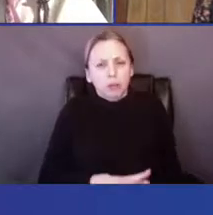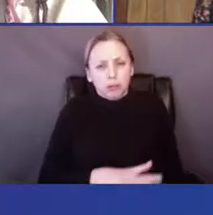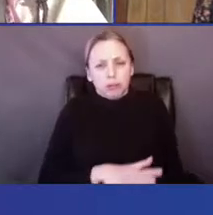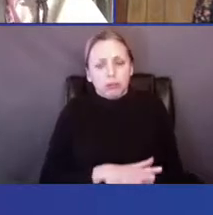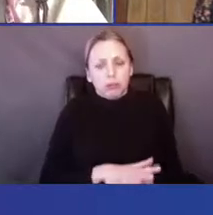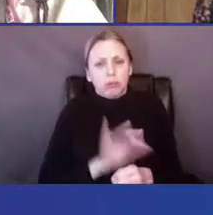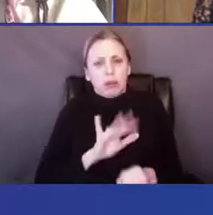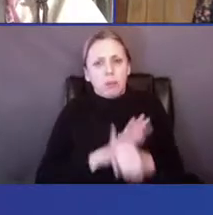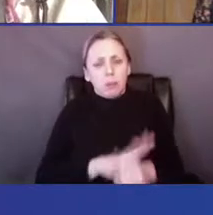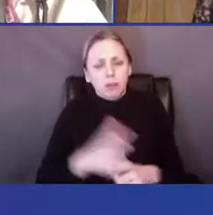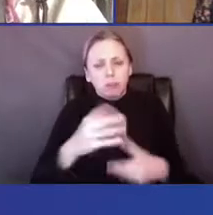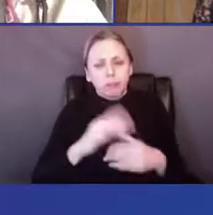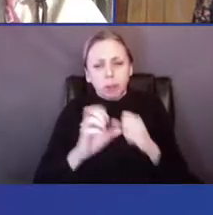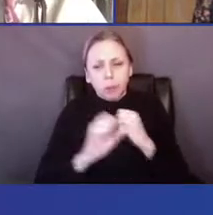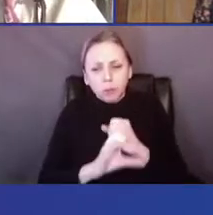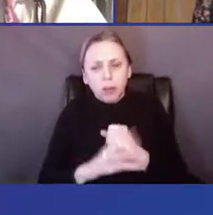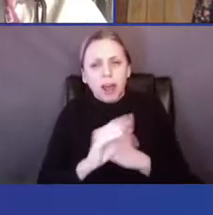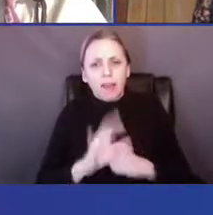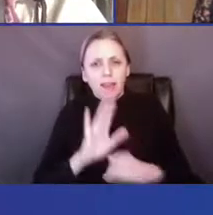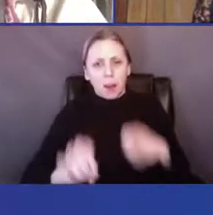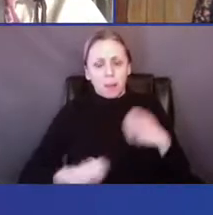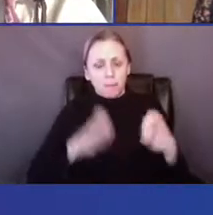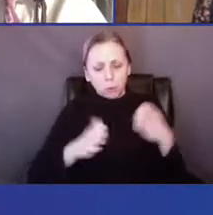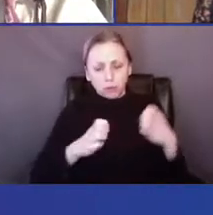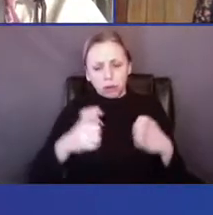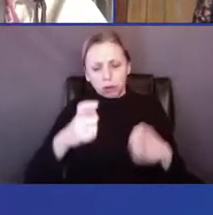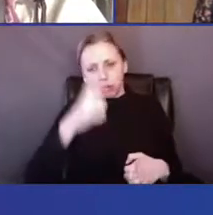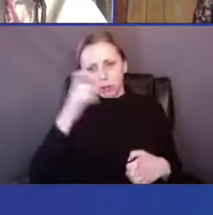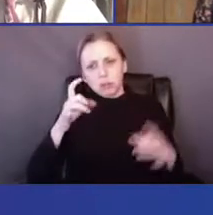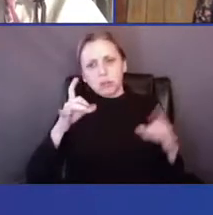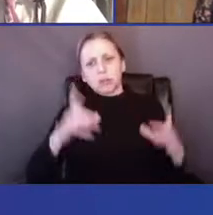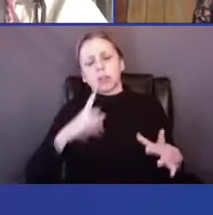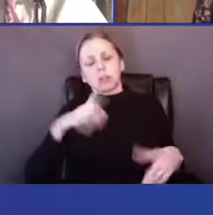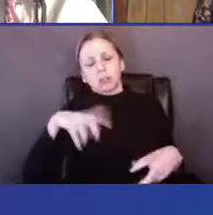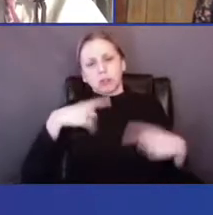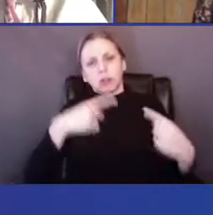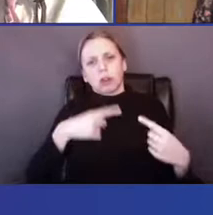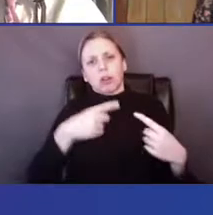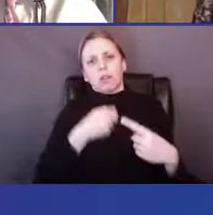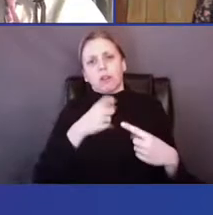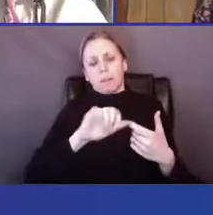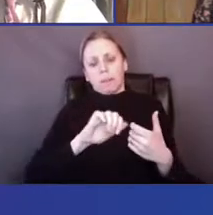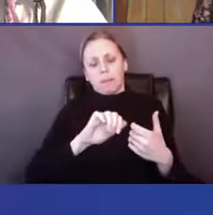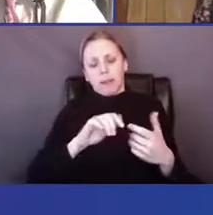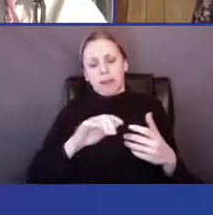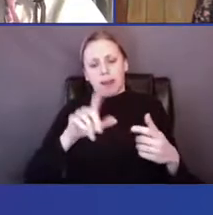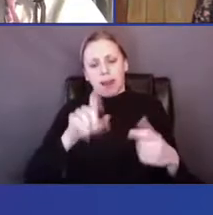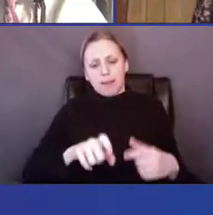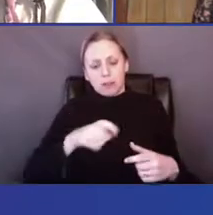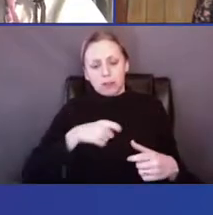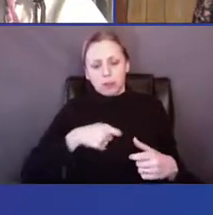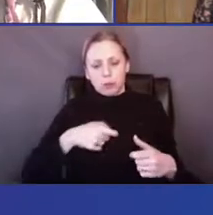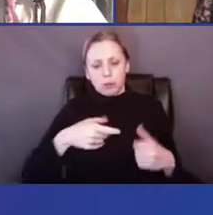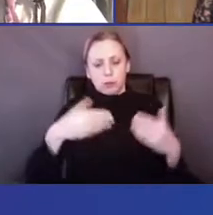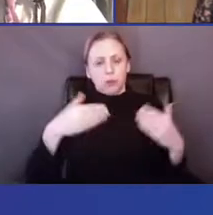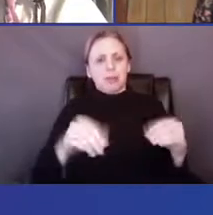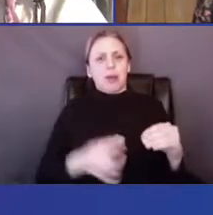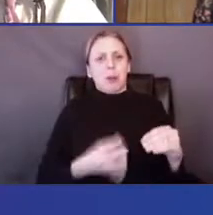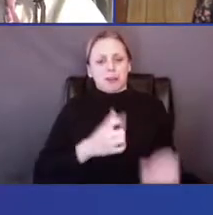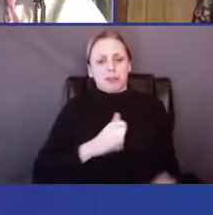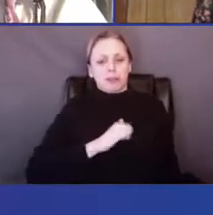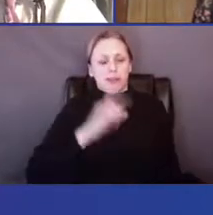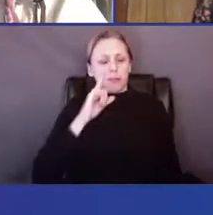and the emotional toll of, of, of, having to package oneself for a certain,